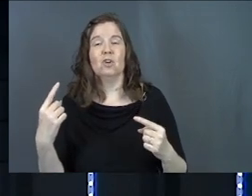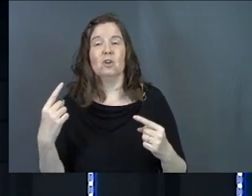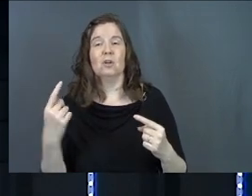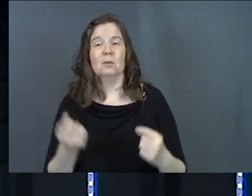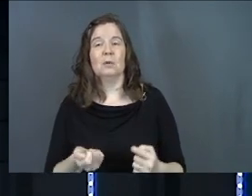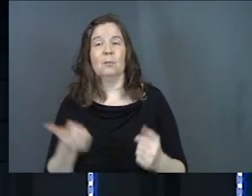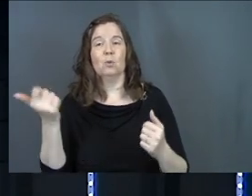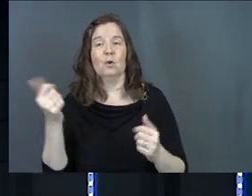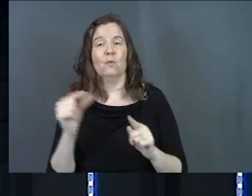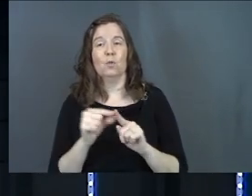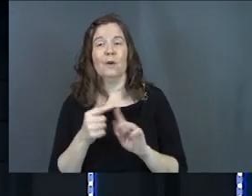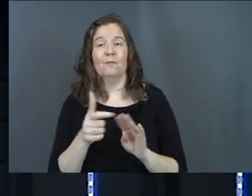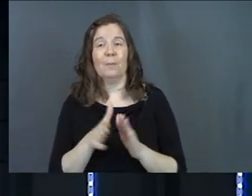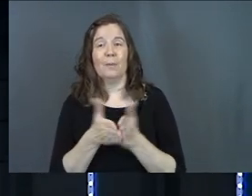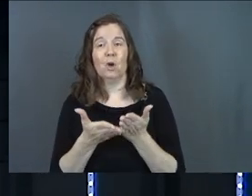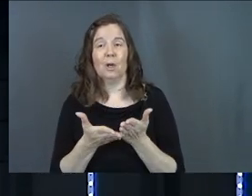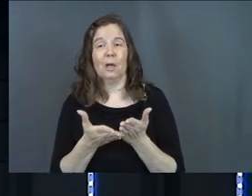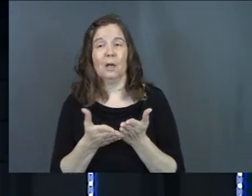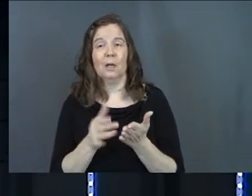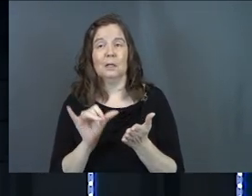take away words that are in the book.